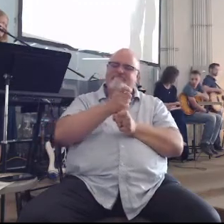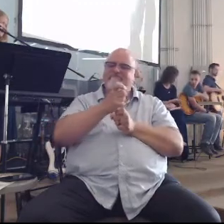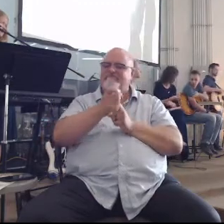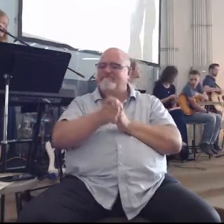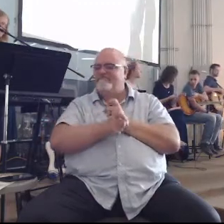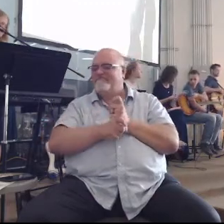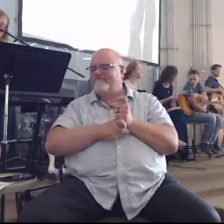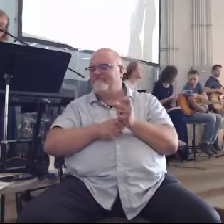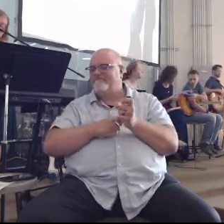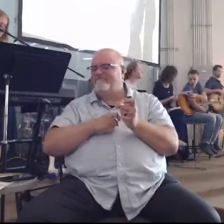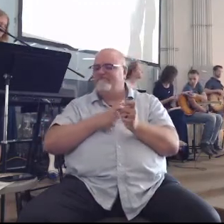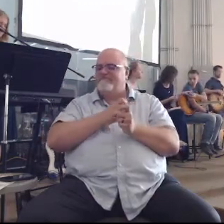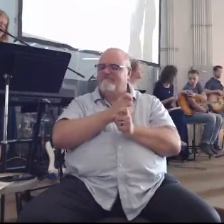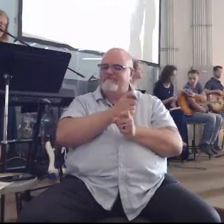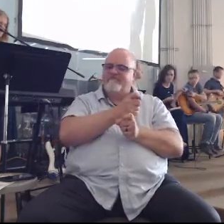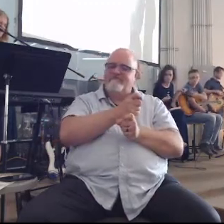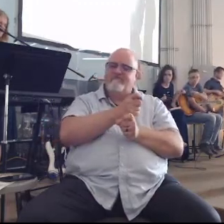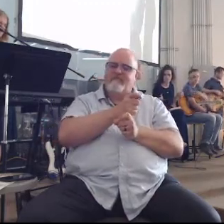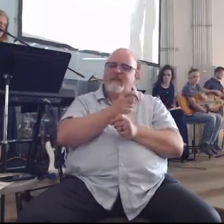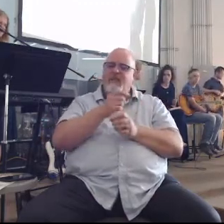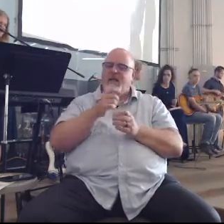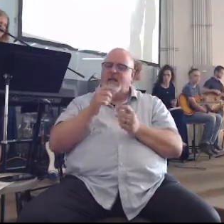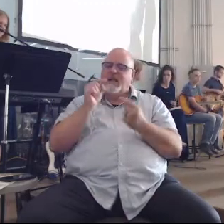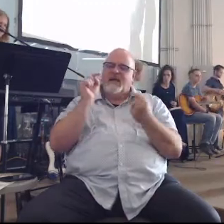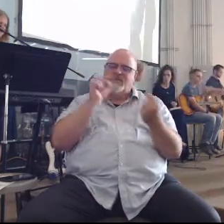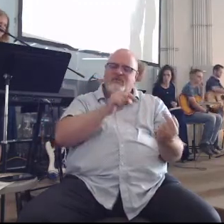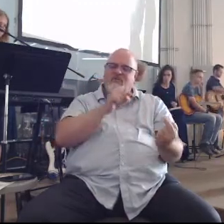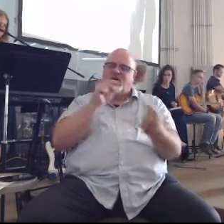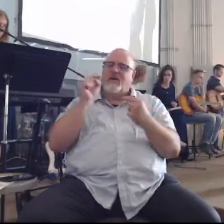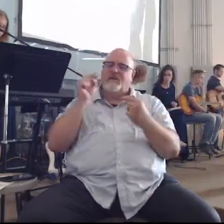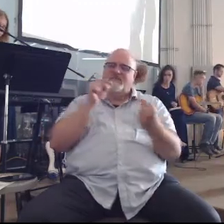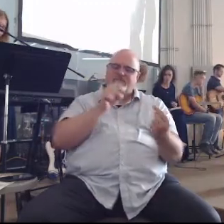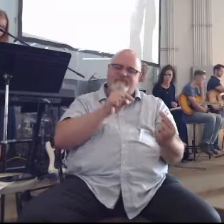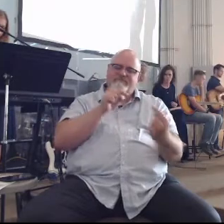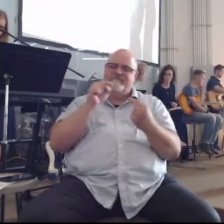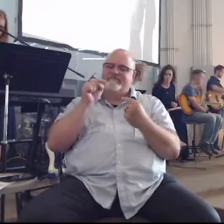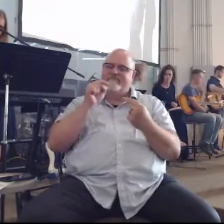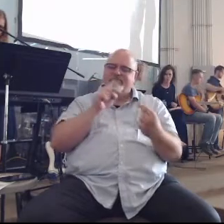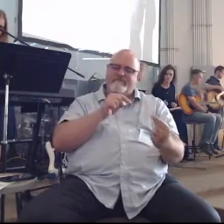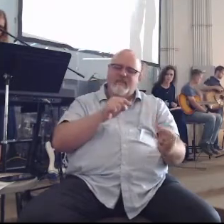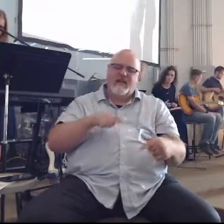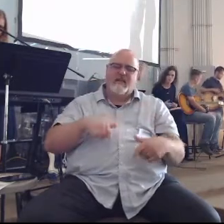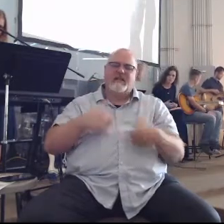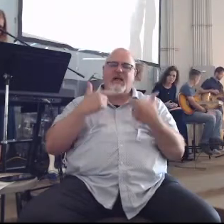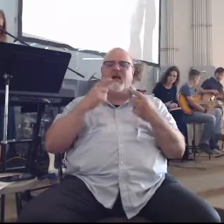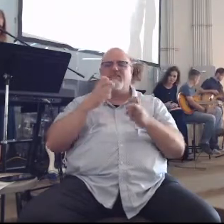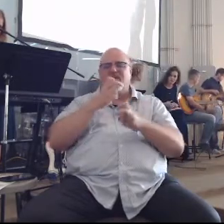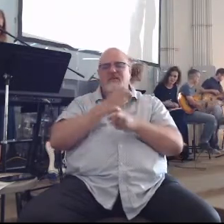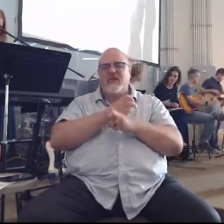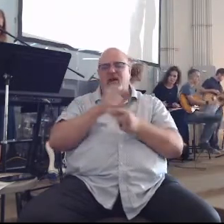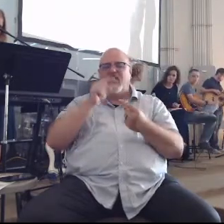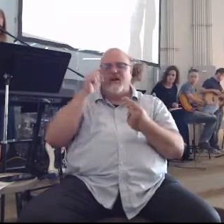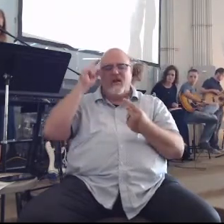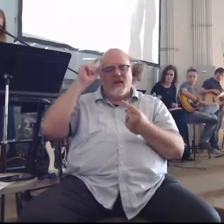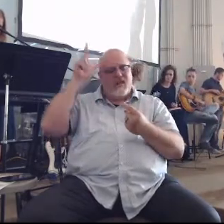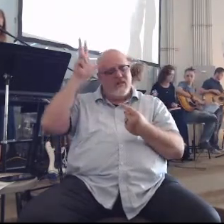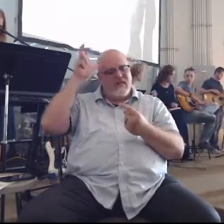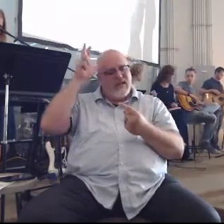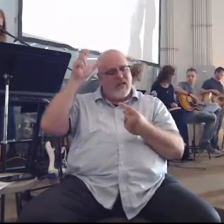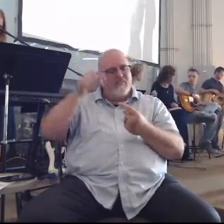he struggled because life is hard because the enemy is real